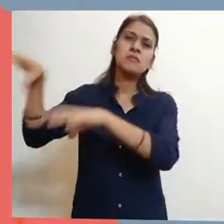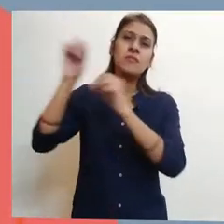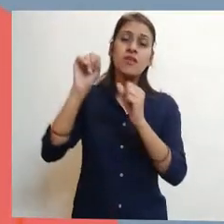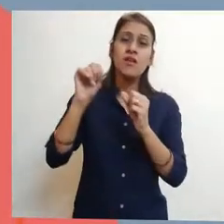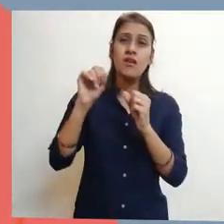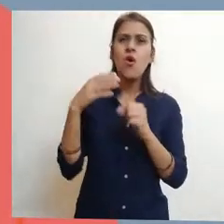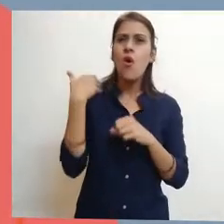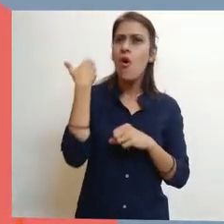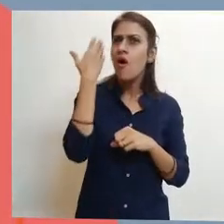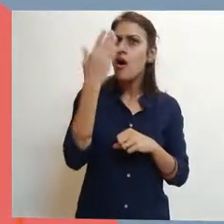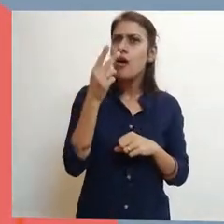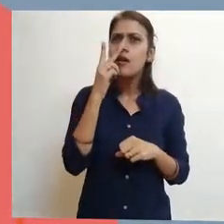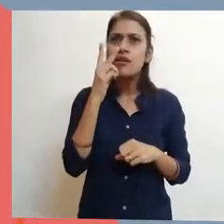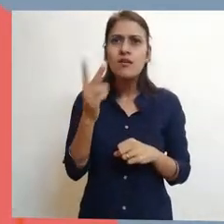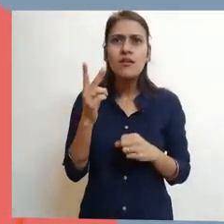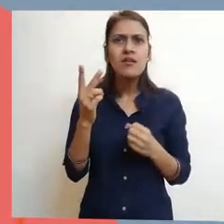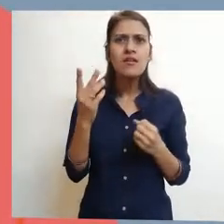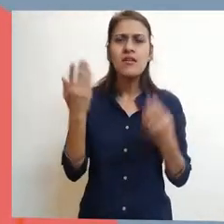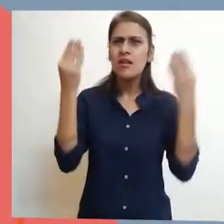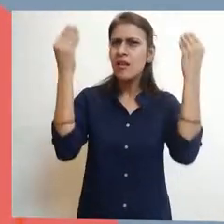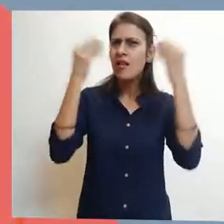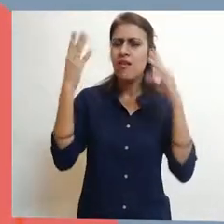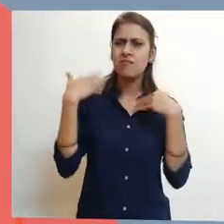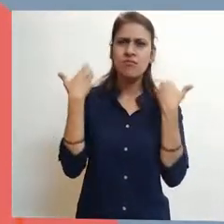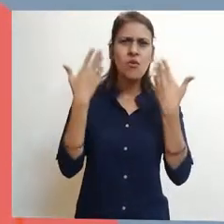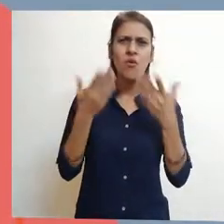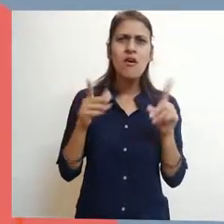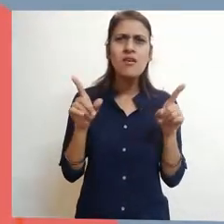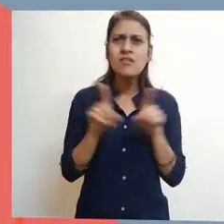And even then, his harvest was meagre.